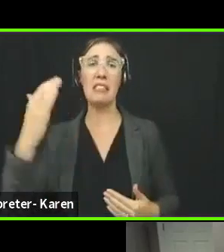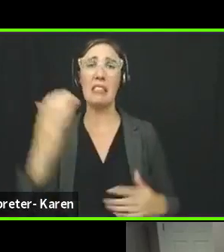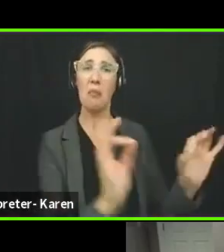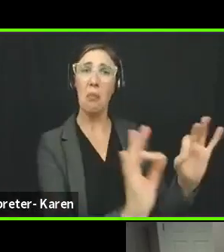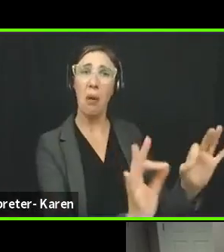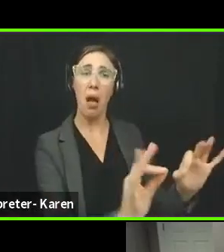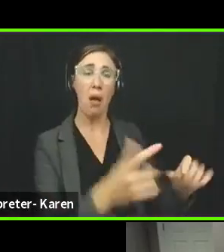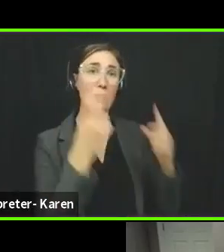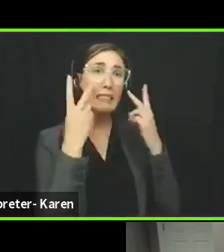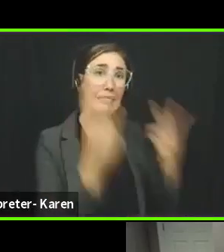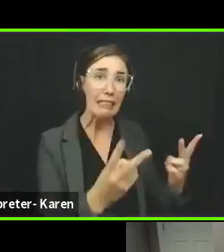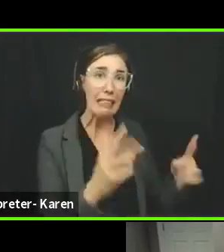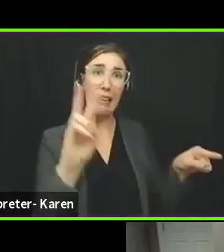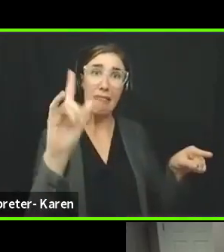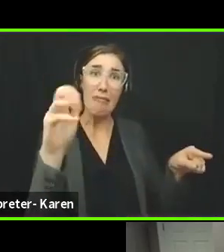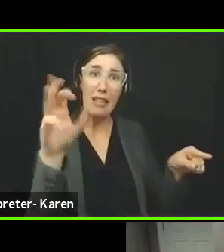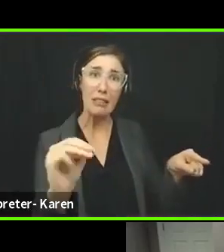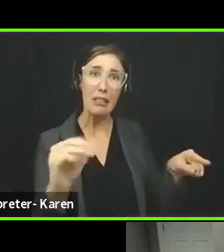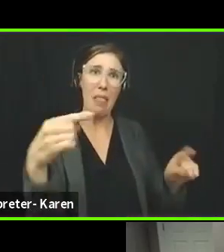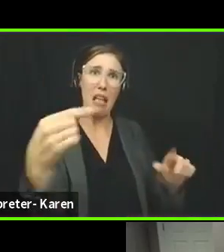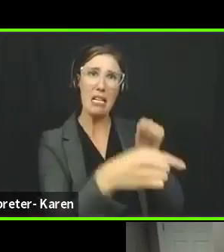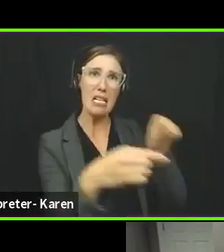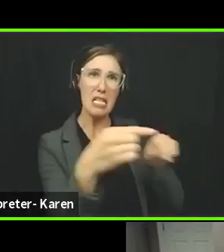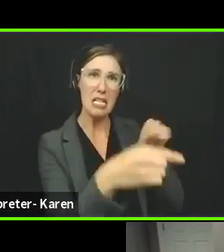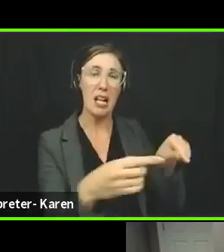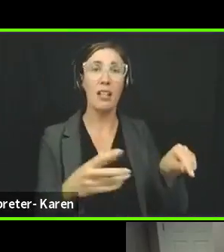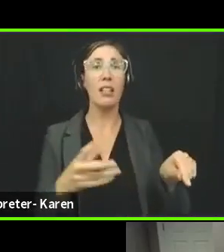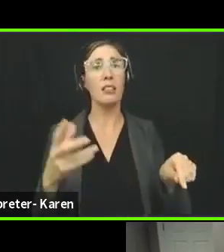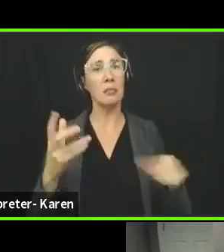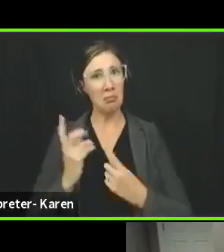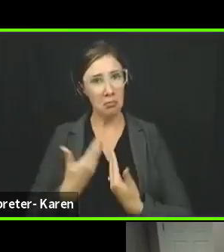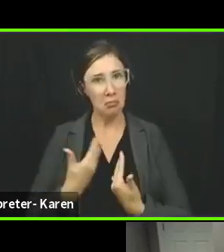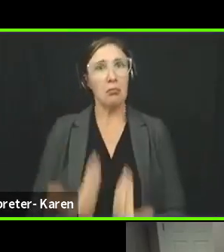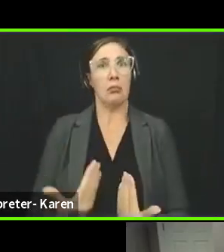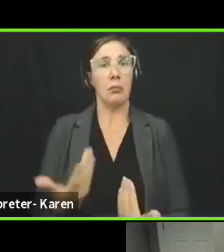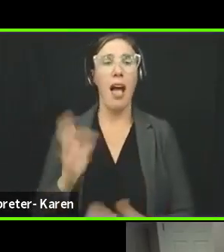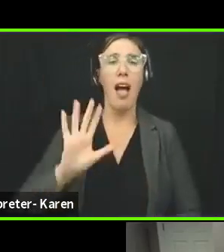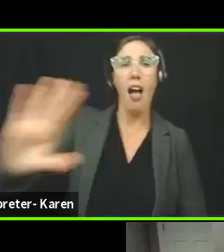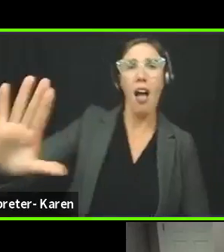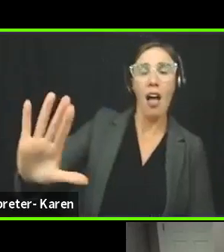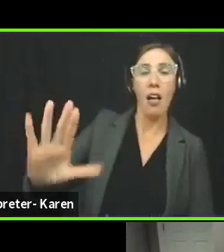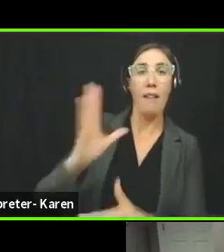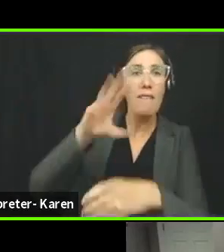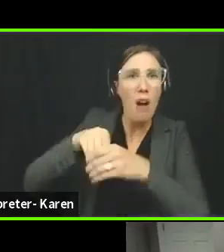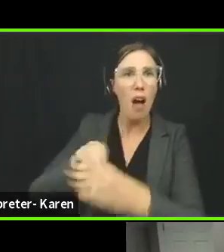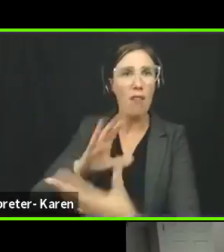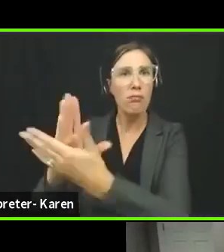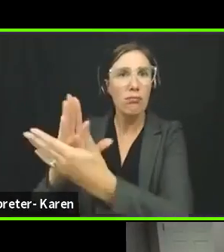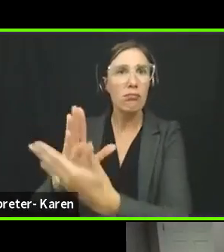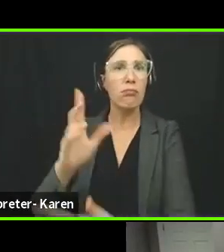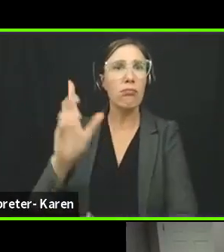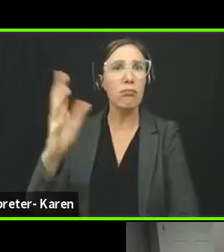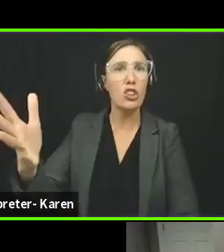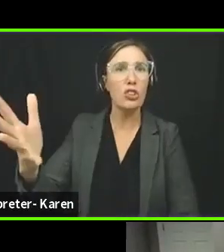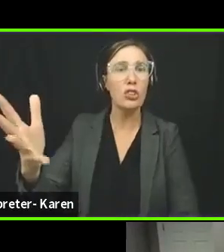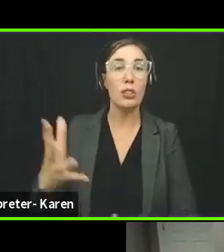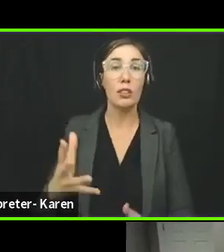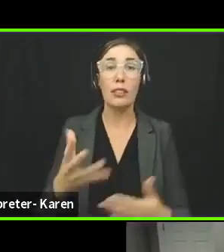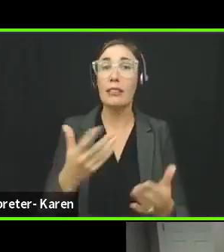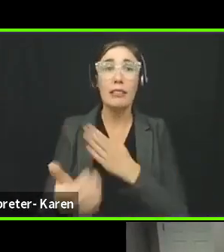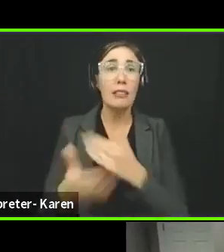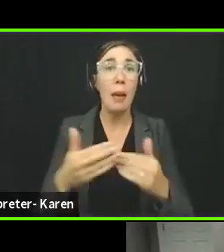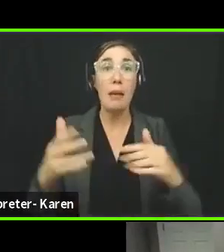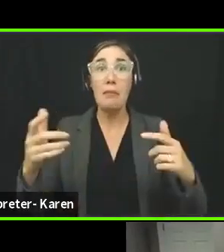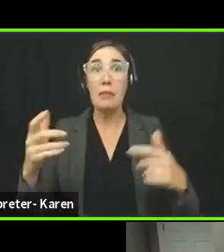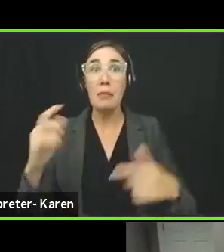you're a witness to it. Every incident, as we've all said, big or small, we want to be